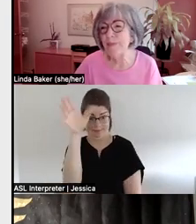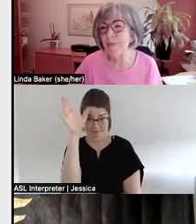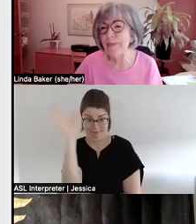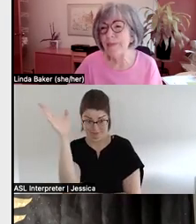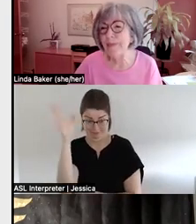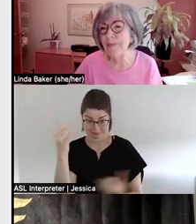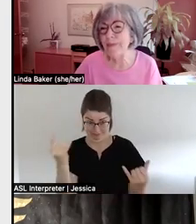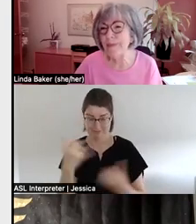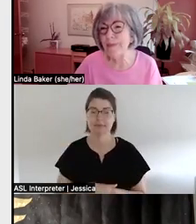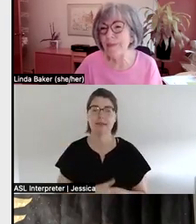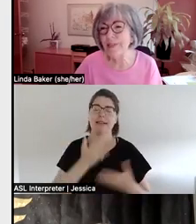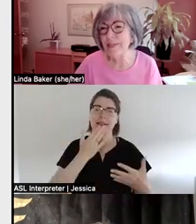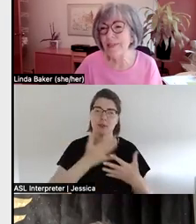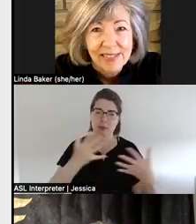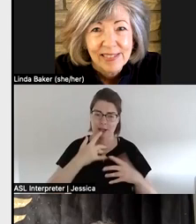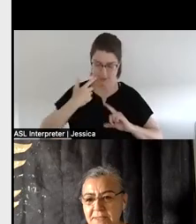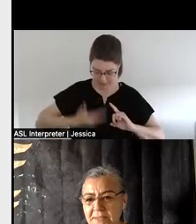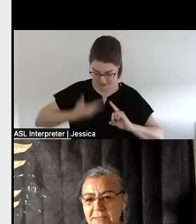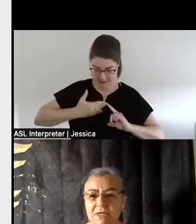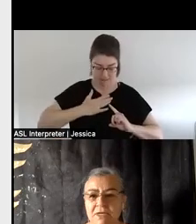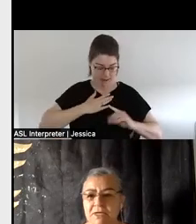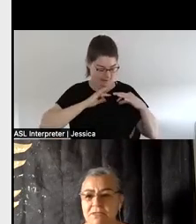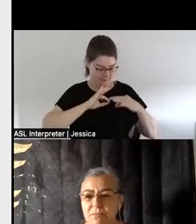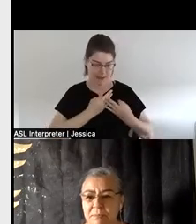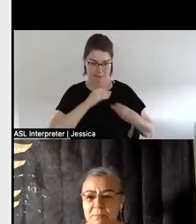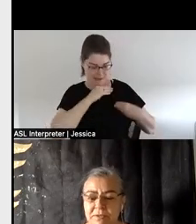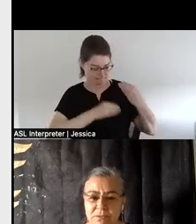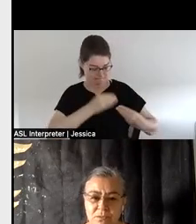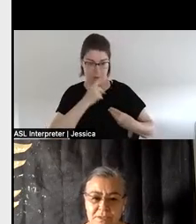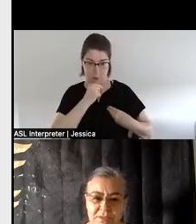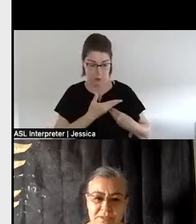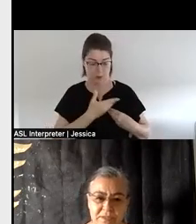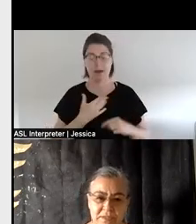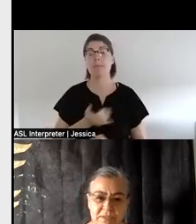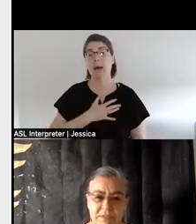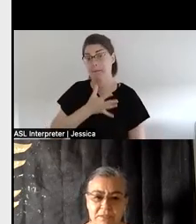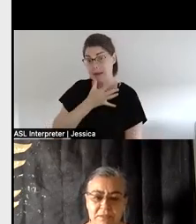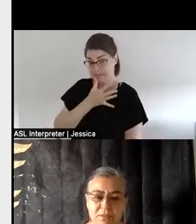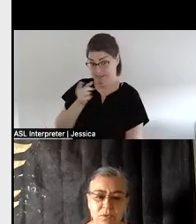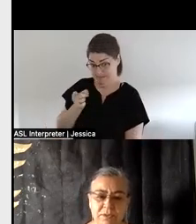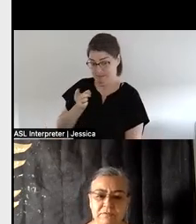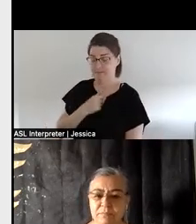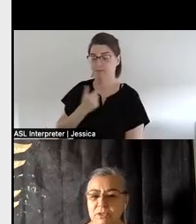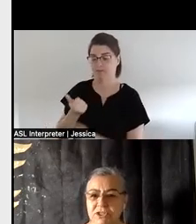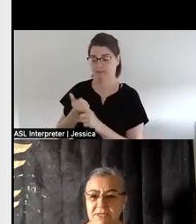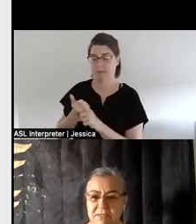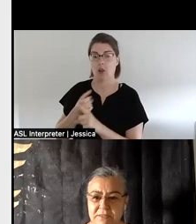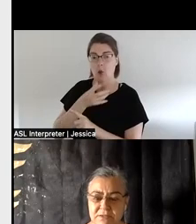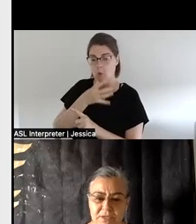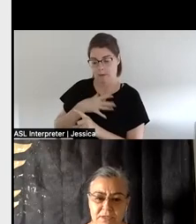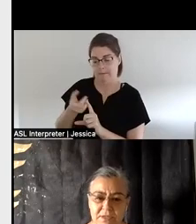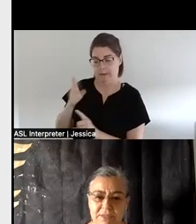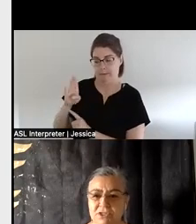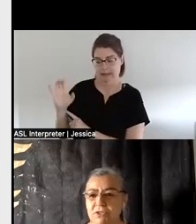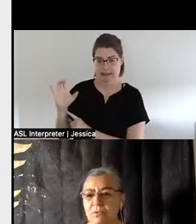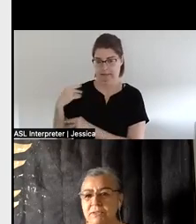Patricia a little more about my lineage. So my mother was a woman of British ancestry,